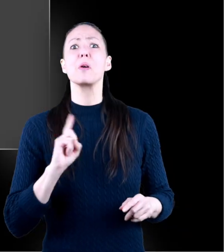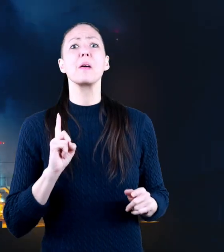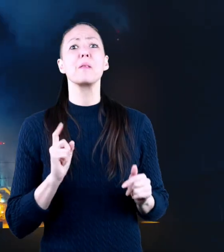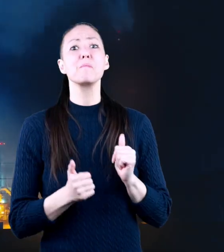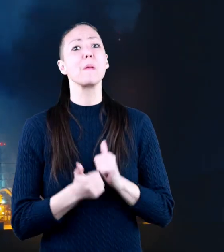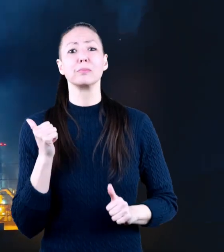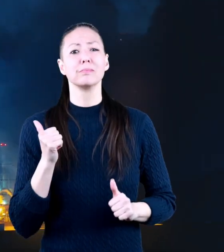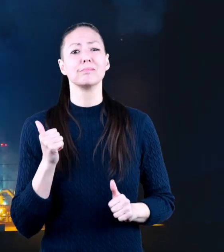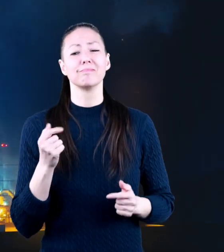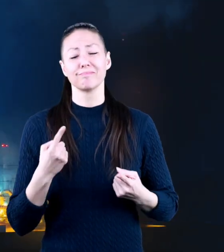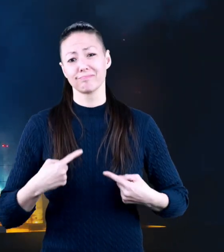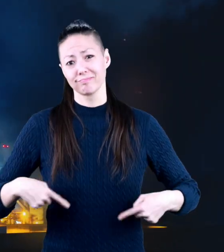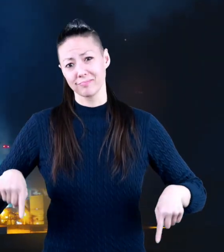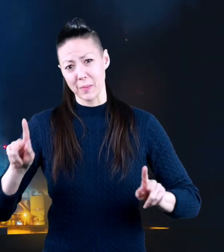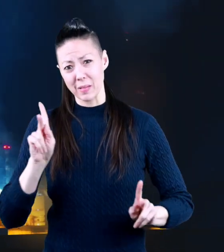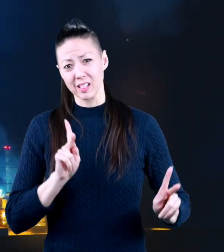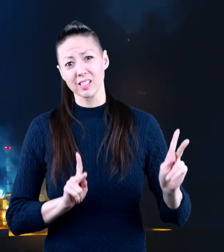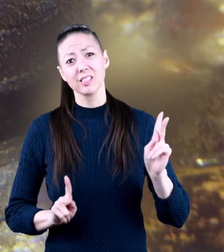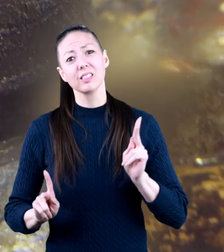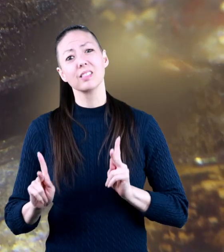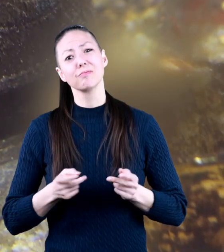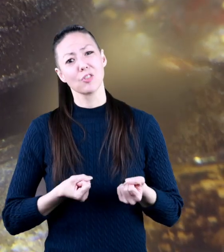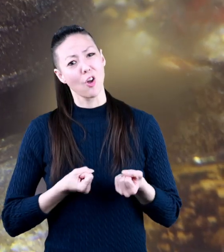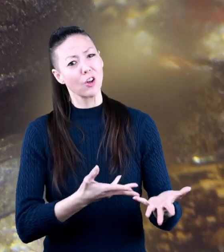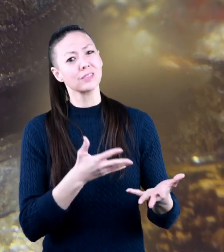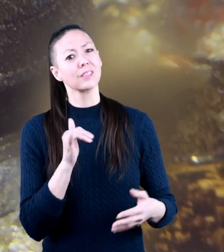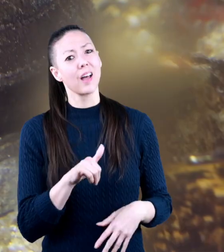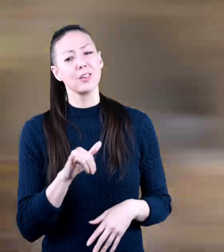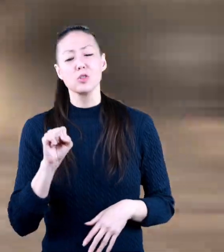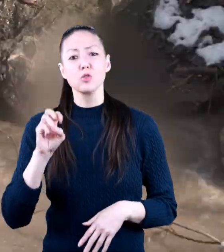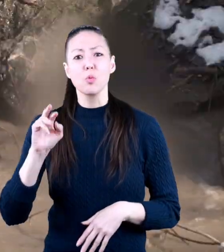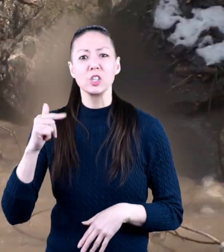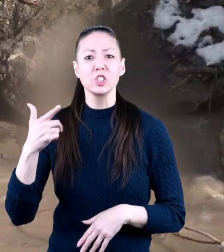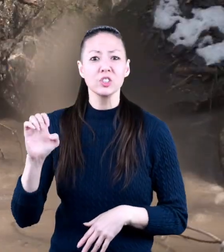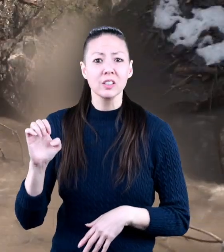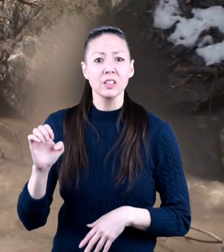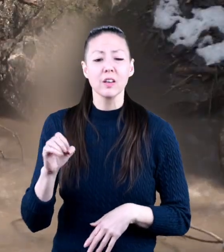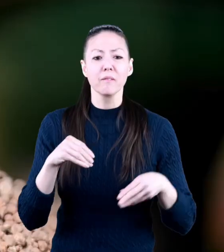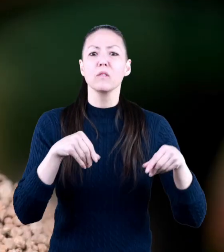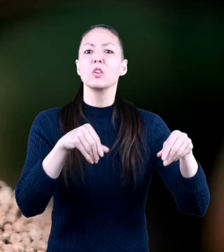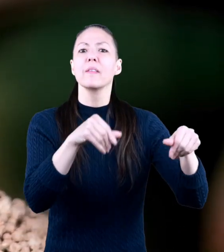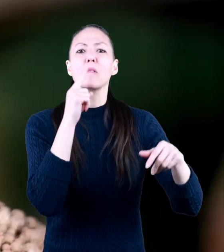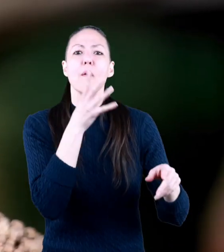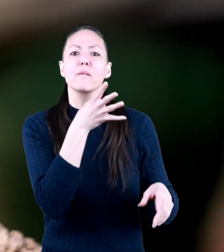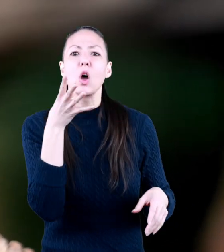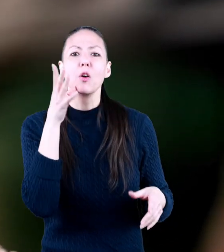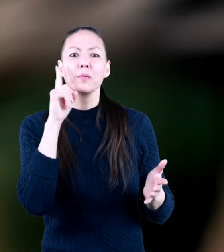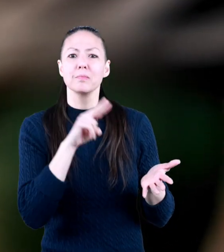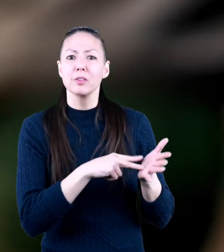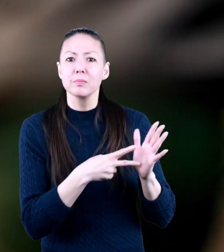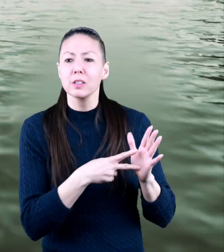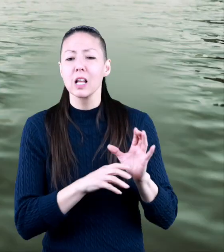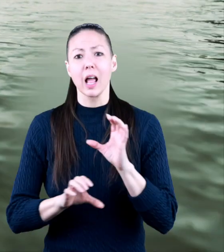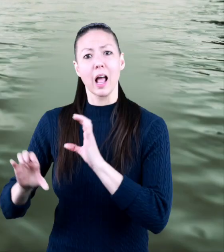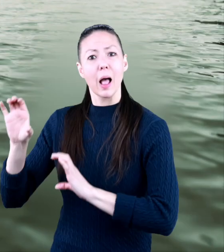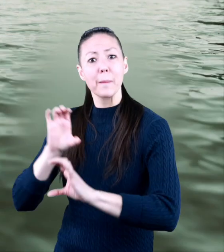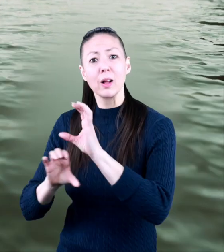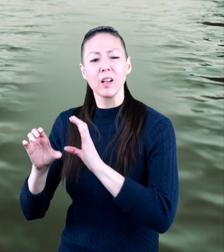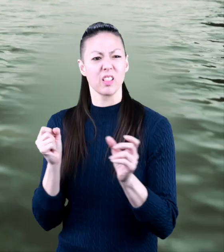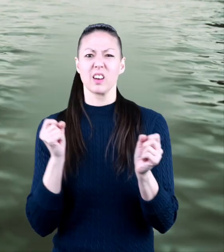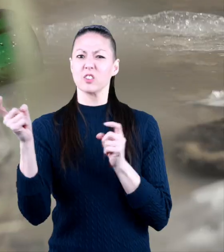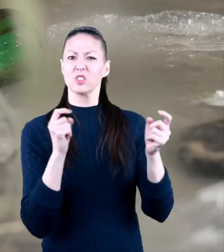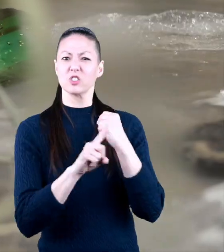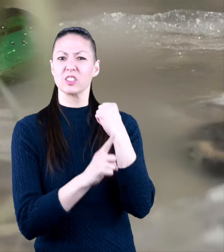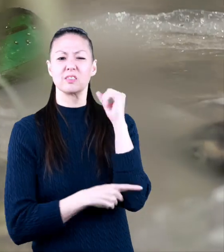most water pollution is caused by humans sewage fertilizers from farms chemicals